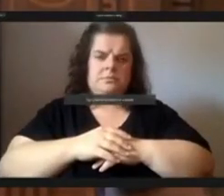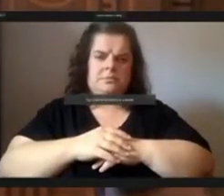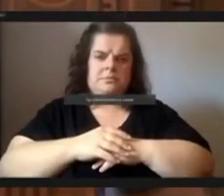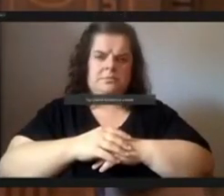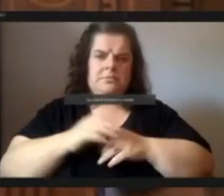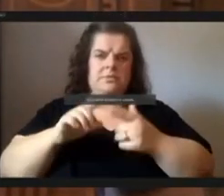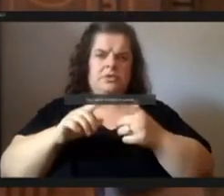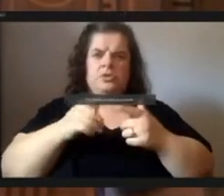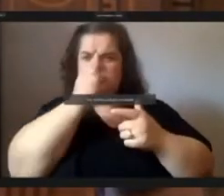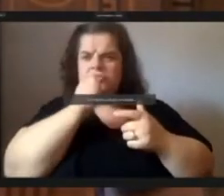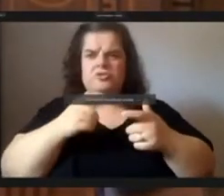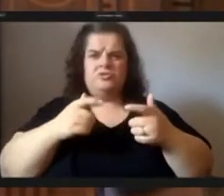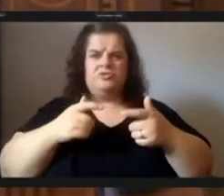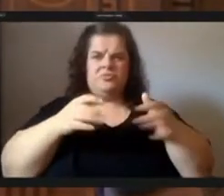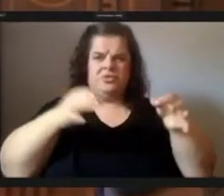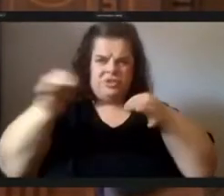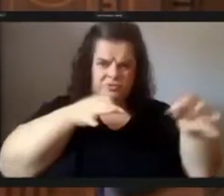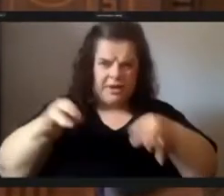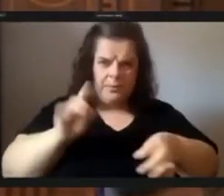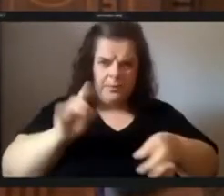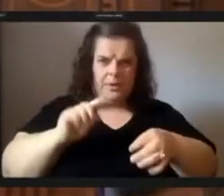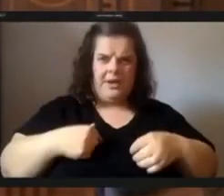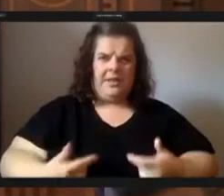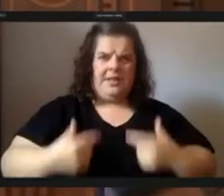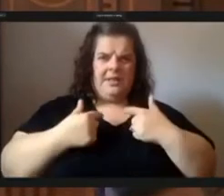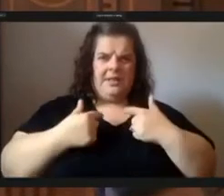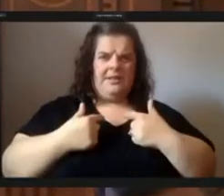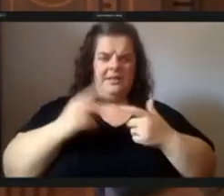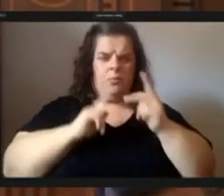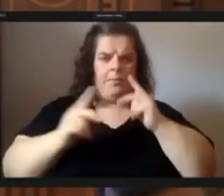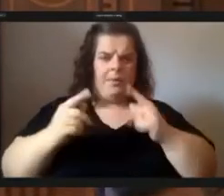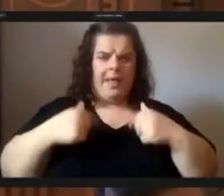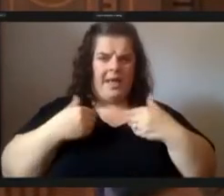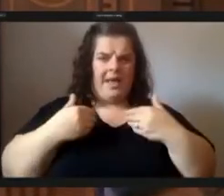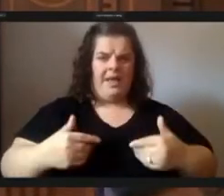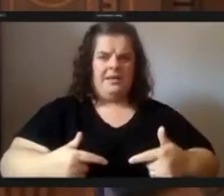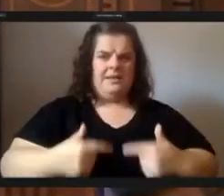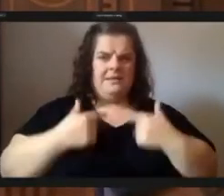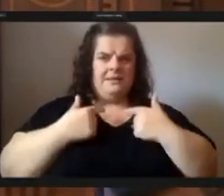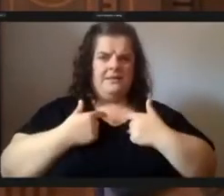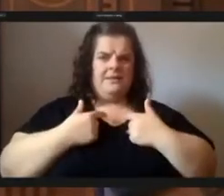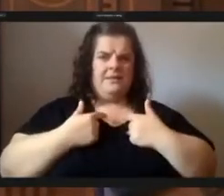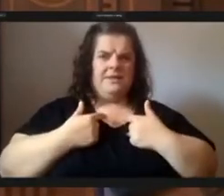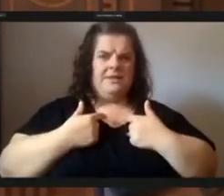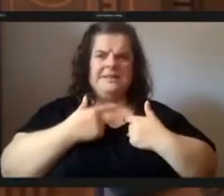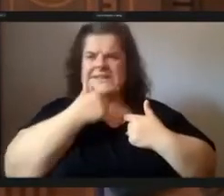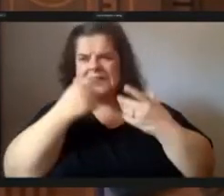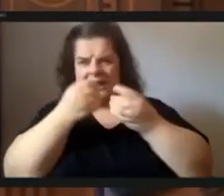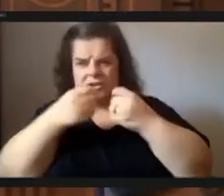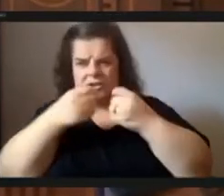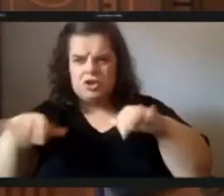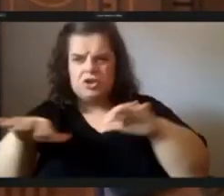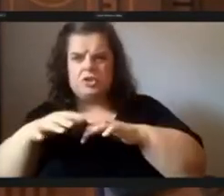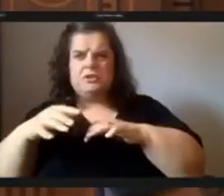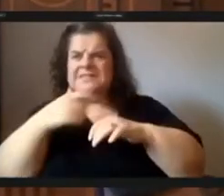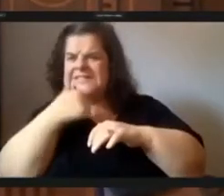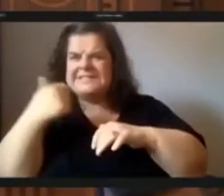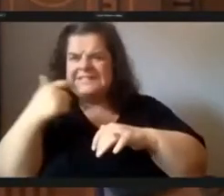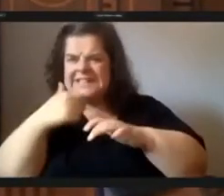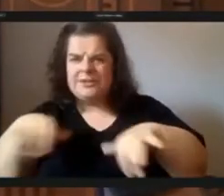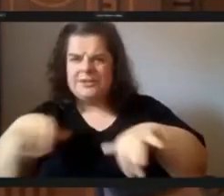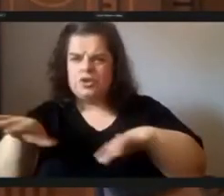and where people like myself live because a desert is something that is uh